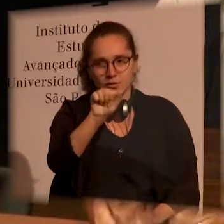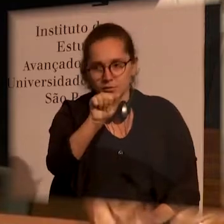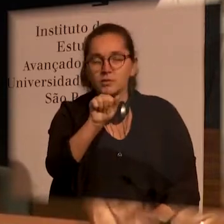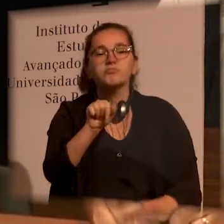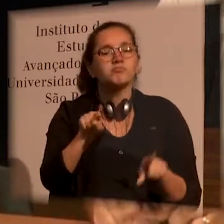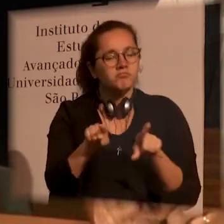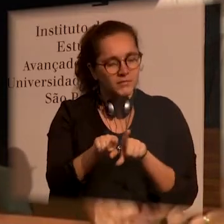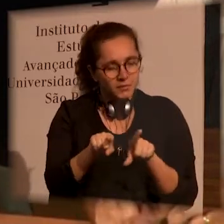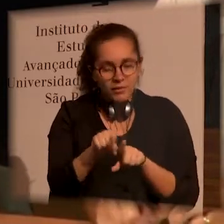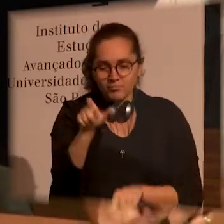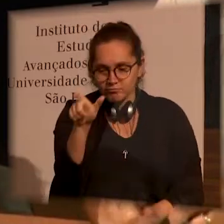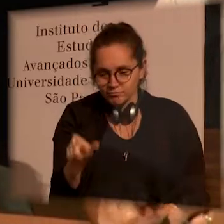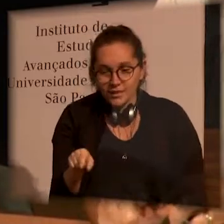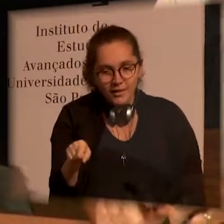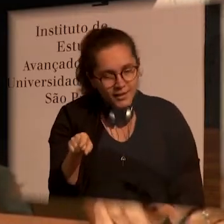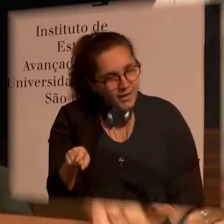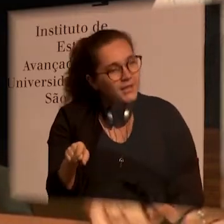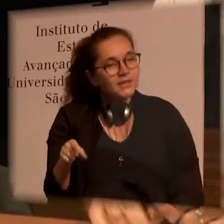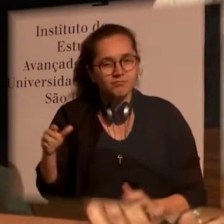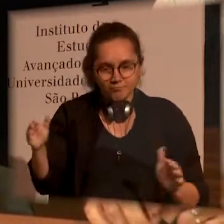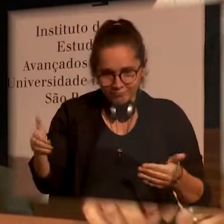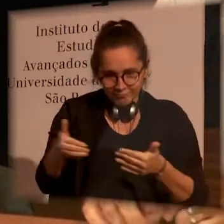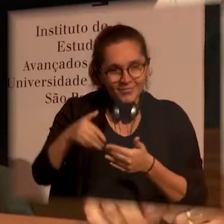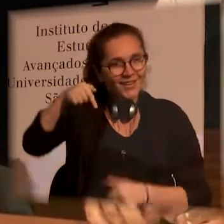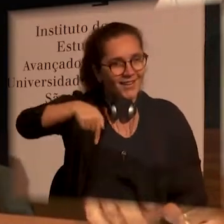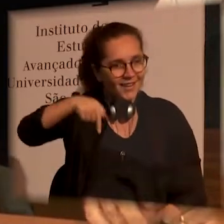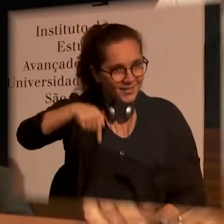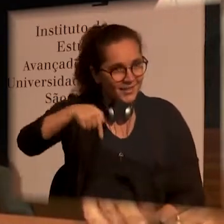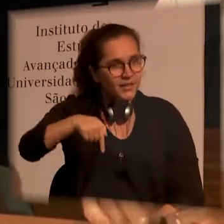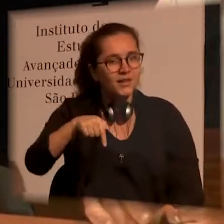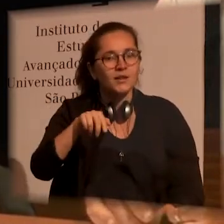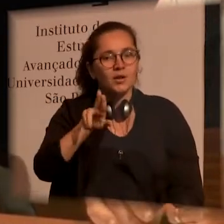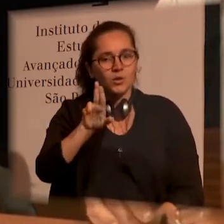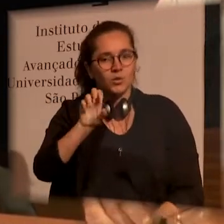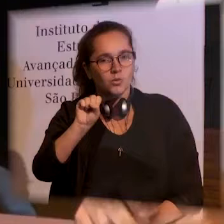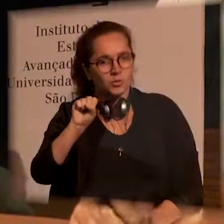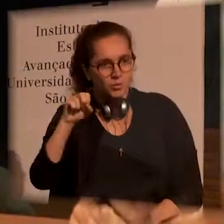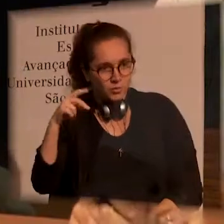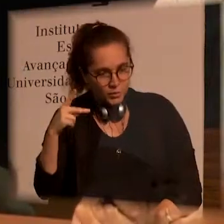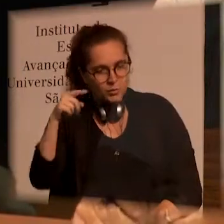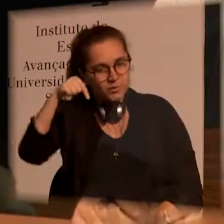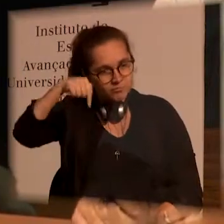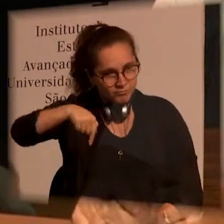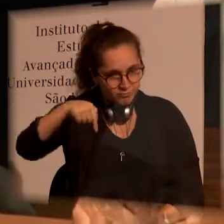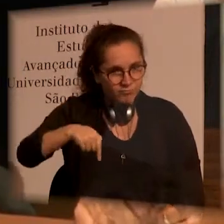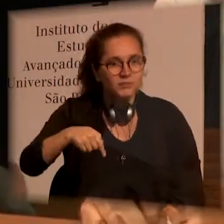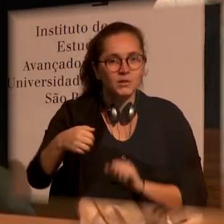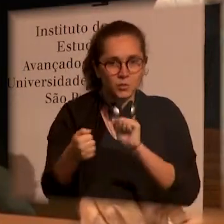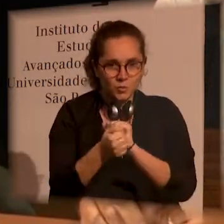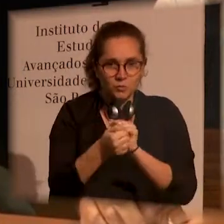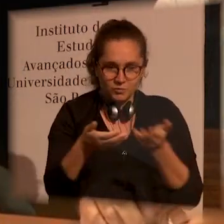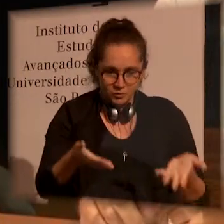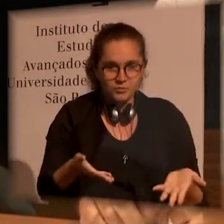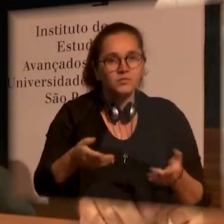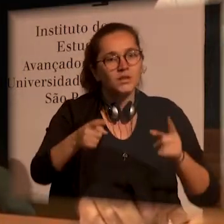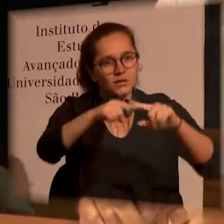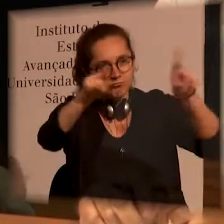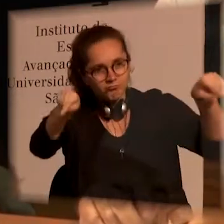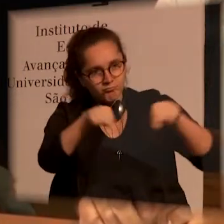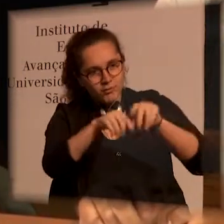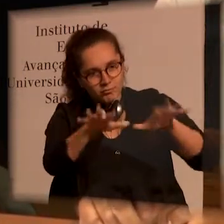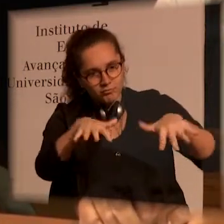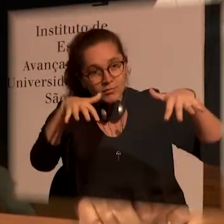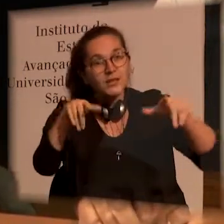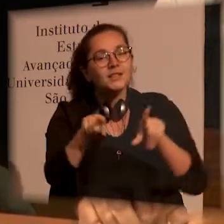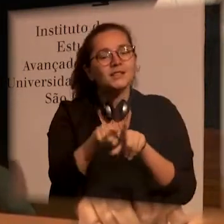who was good enough to house us as the Institute of Advanced Studies of